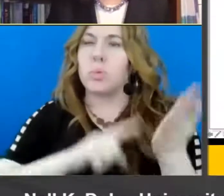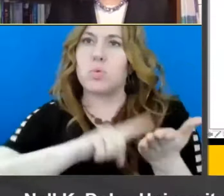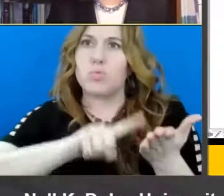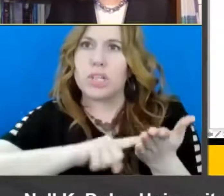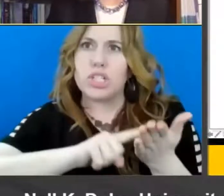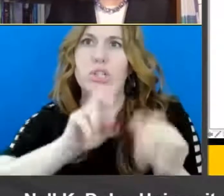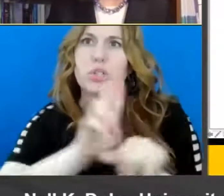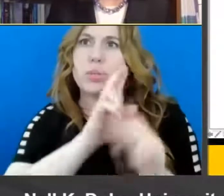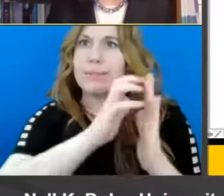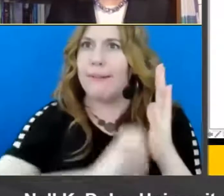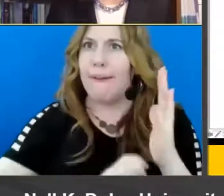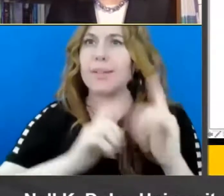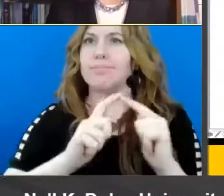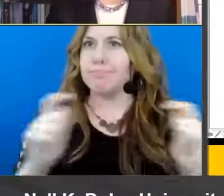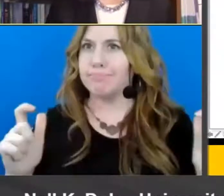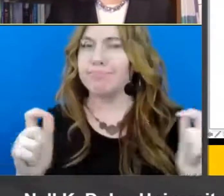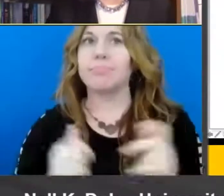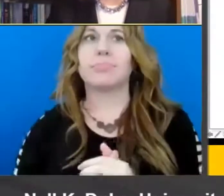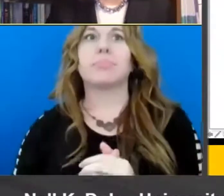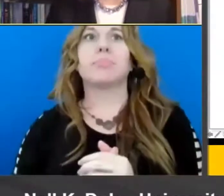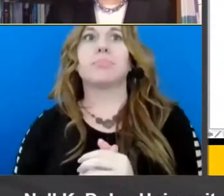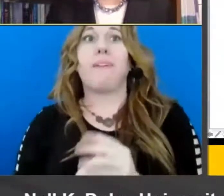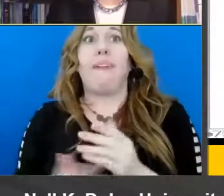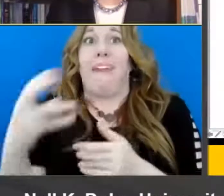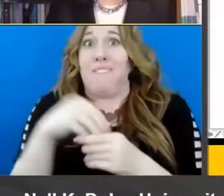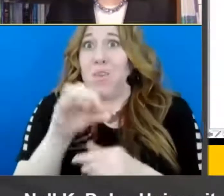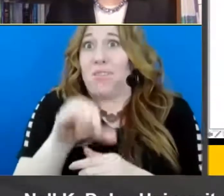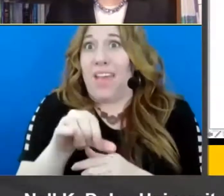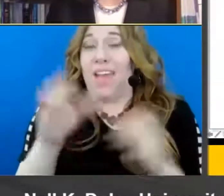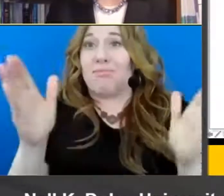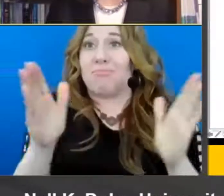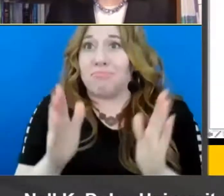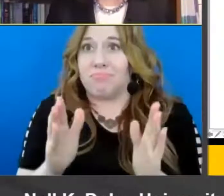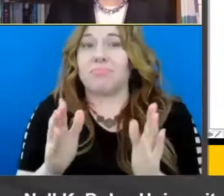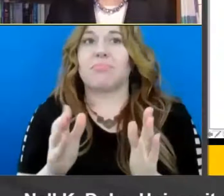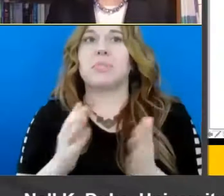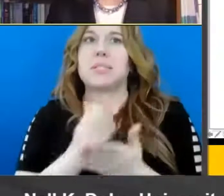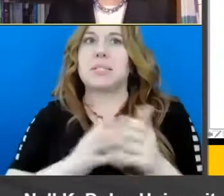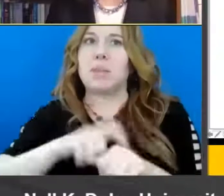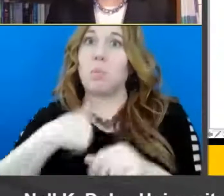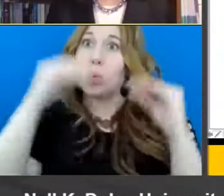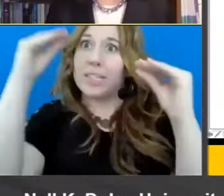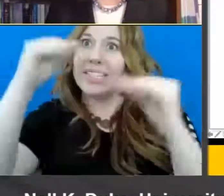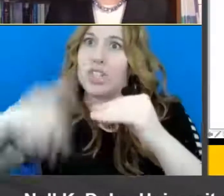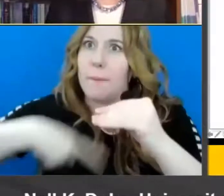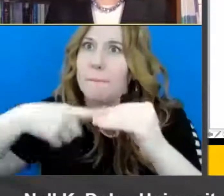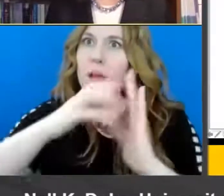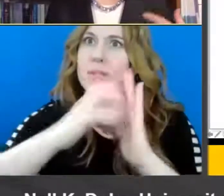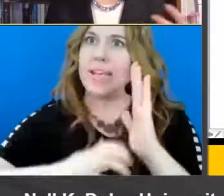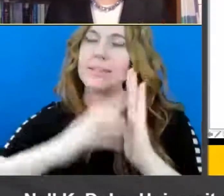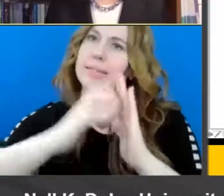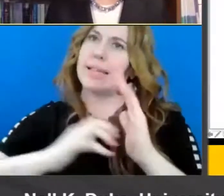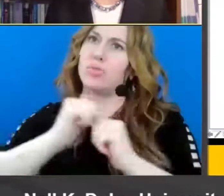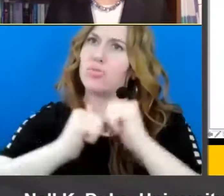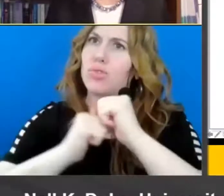texts and so on and then within engaging with texts there will be some period of time where we're teaching about text we're teaching text structures